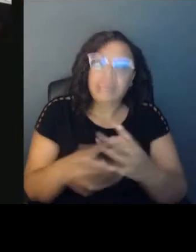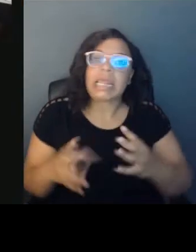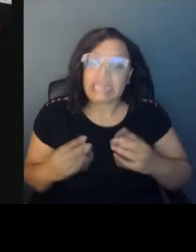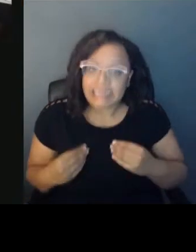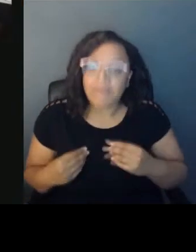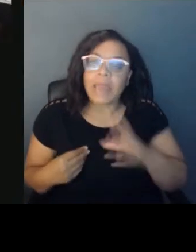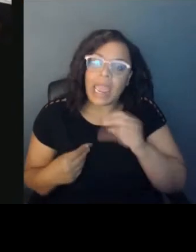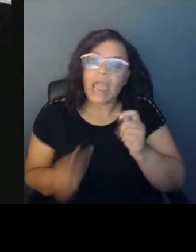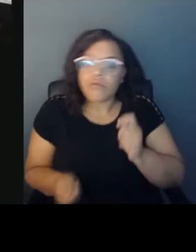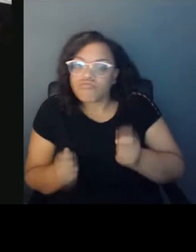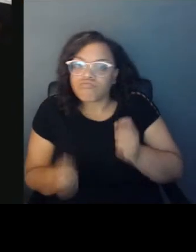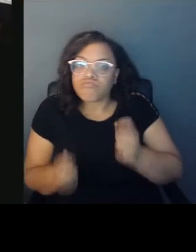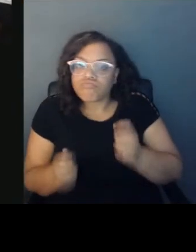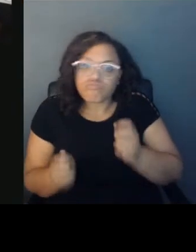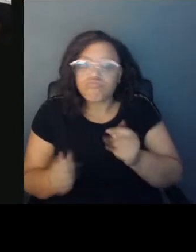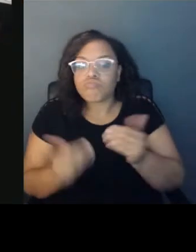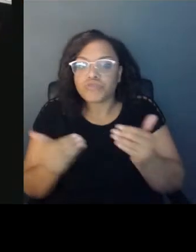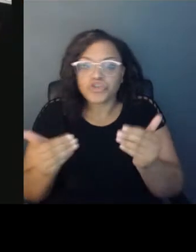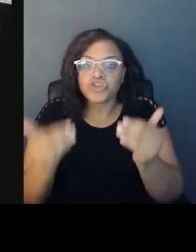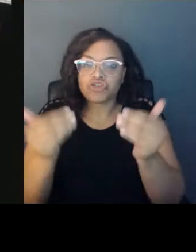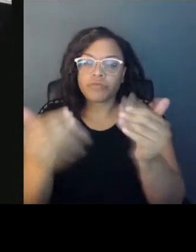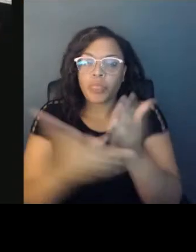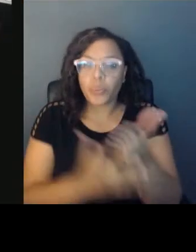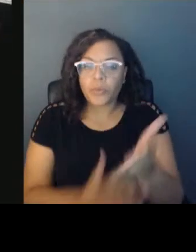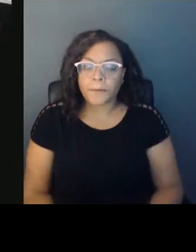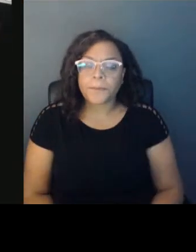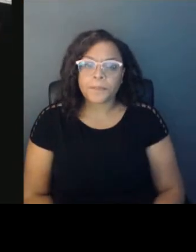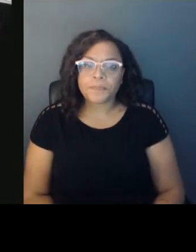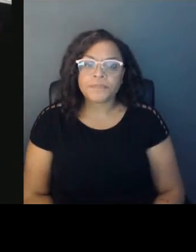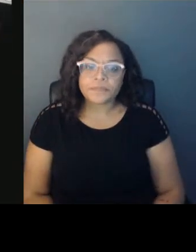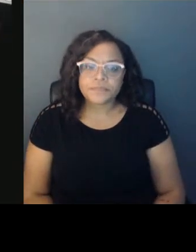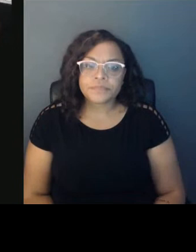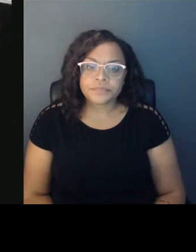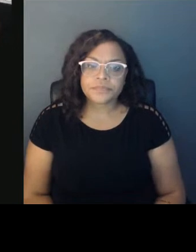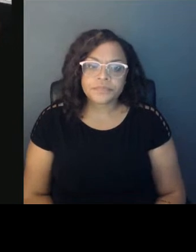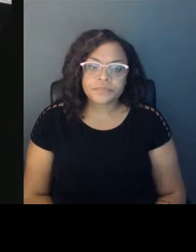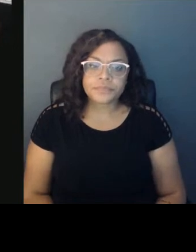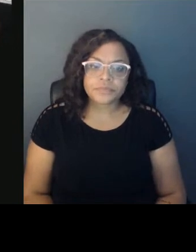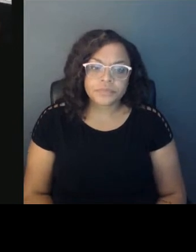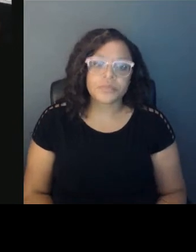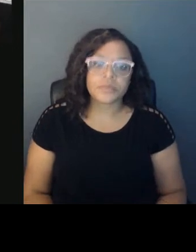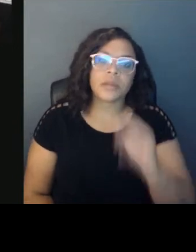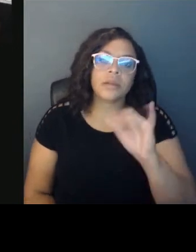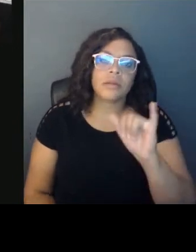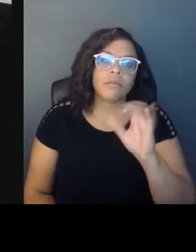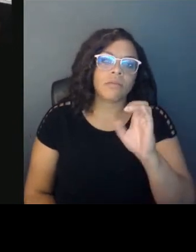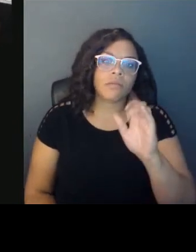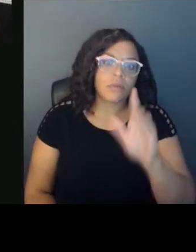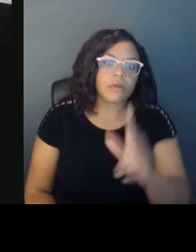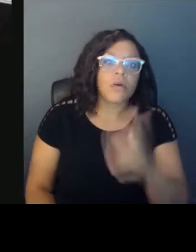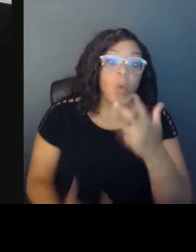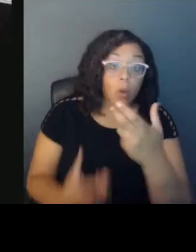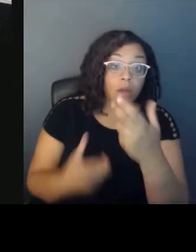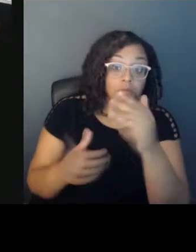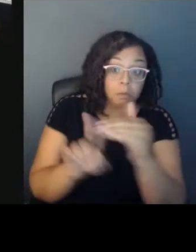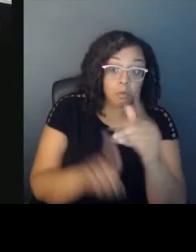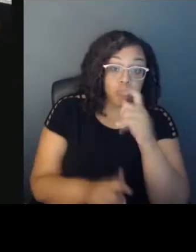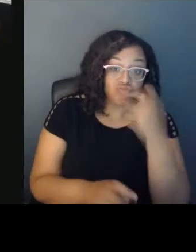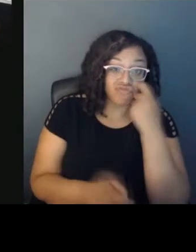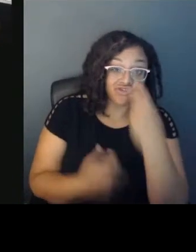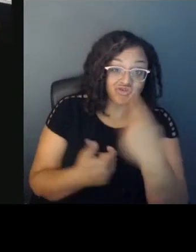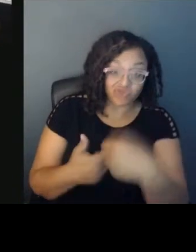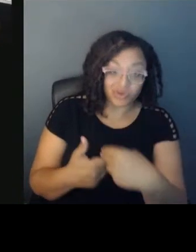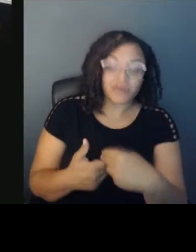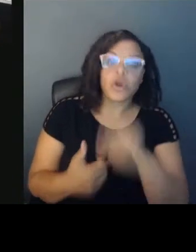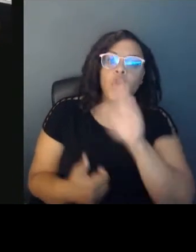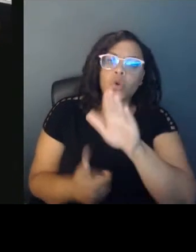pushing forward in that way. I want to remind those who are joining us that if you're just joining us, that we are inviting your questions and comments,